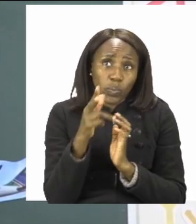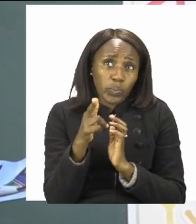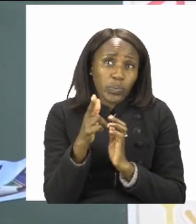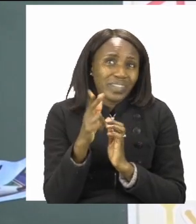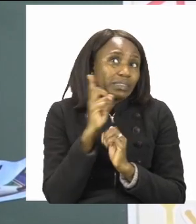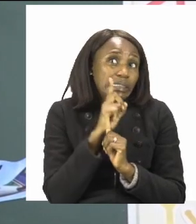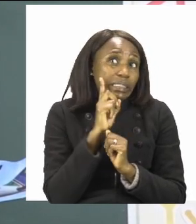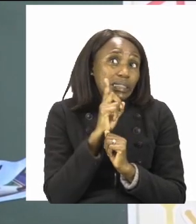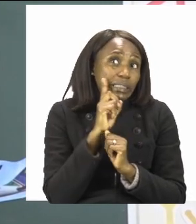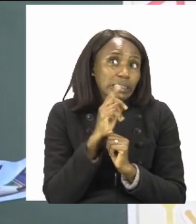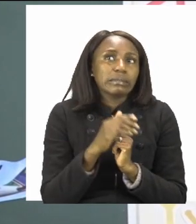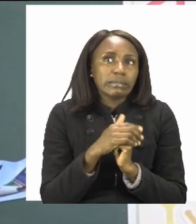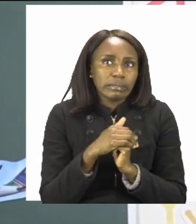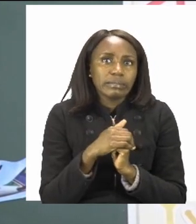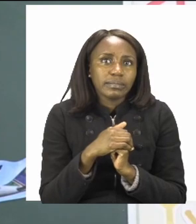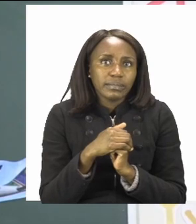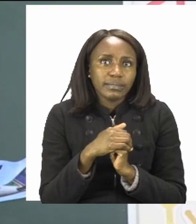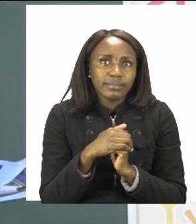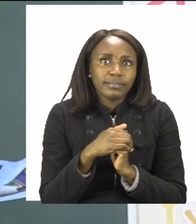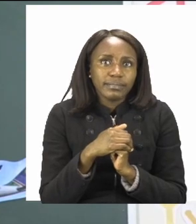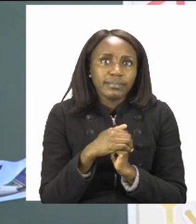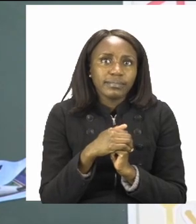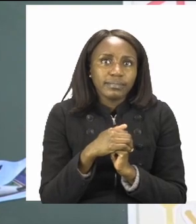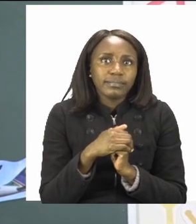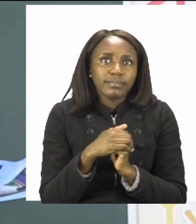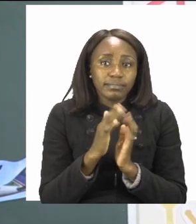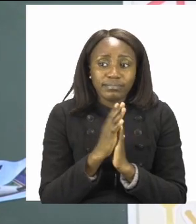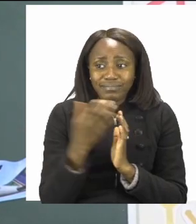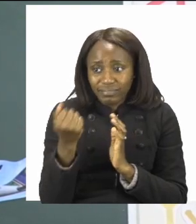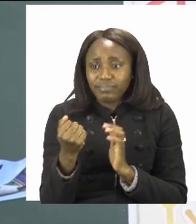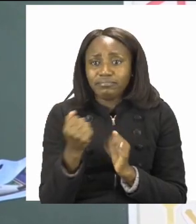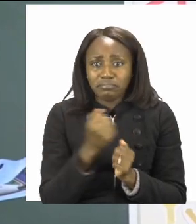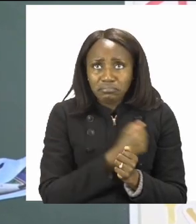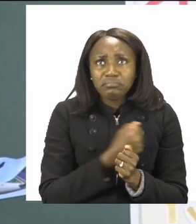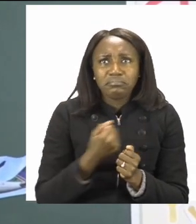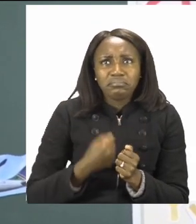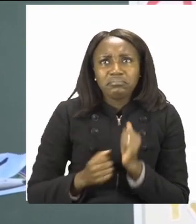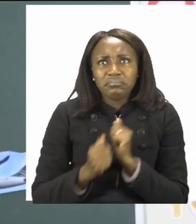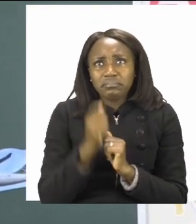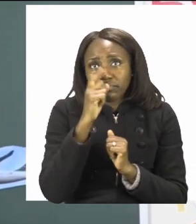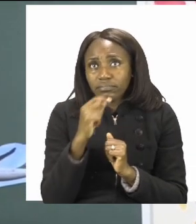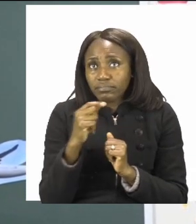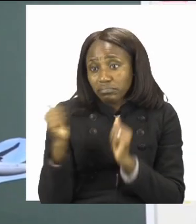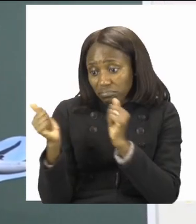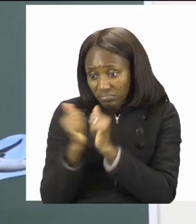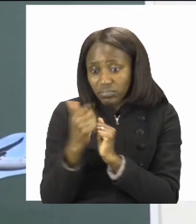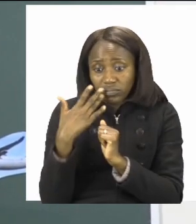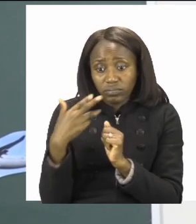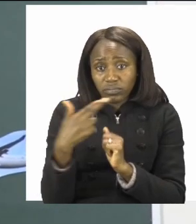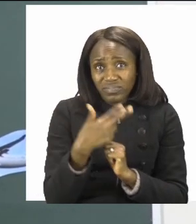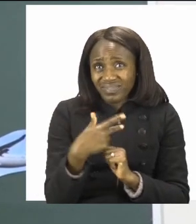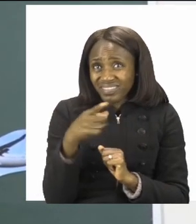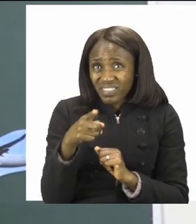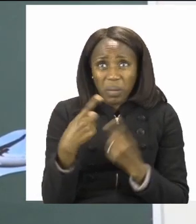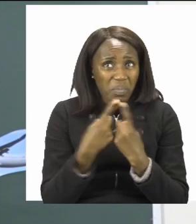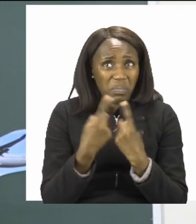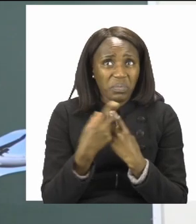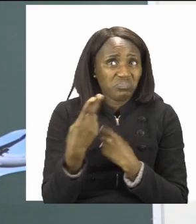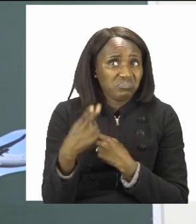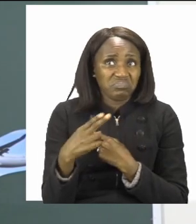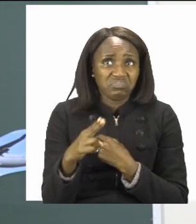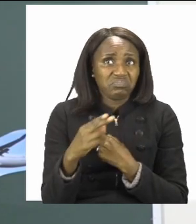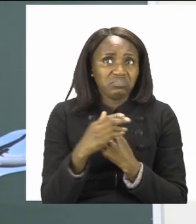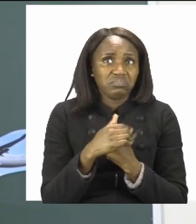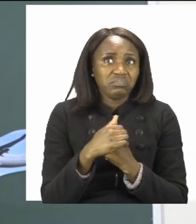cut out your cards, make sure that you have an adult with you. This is not a toy. So when you are